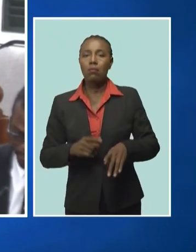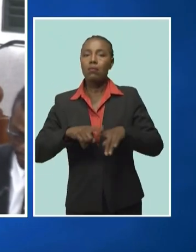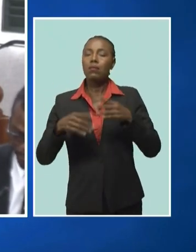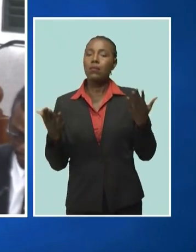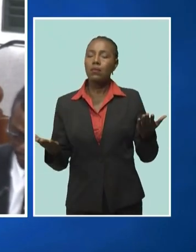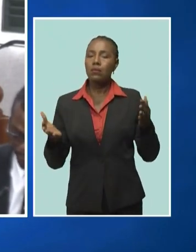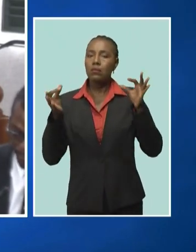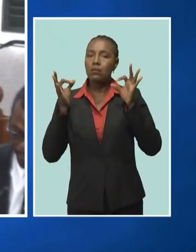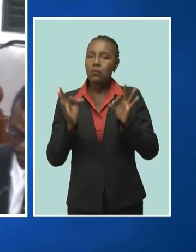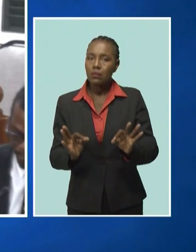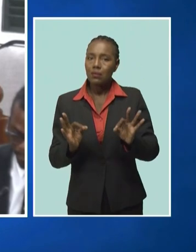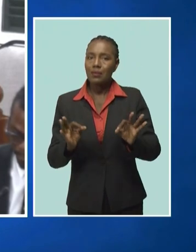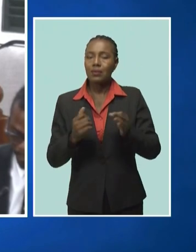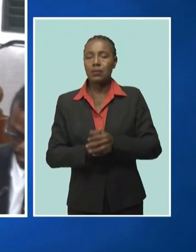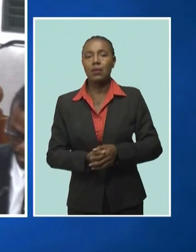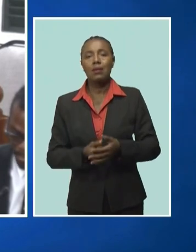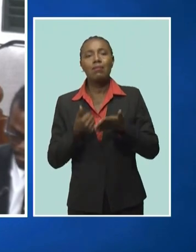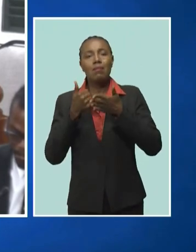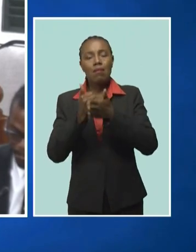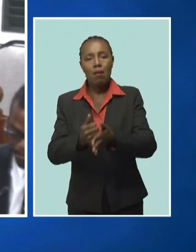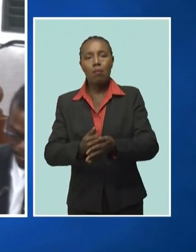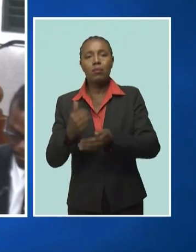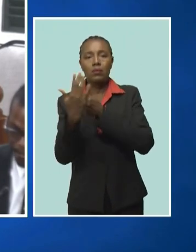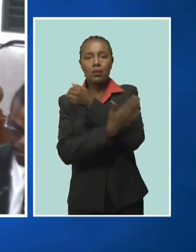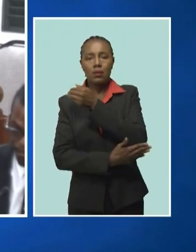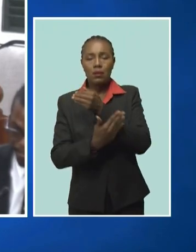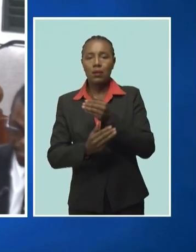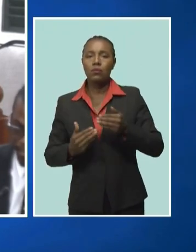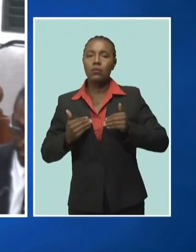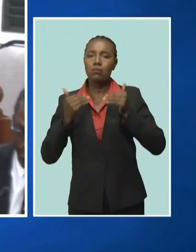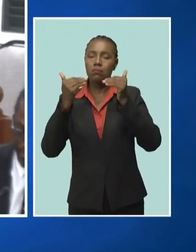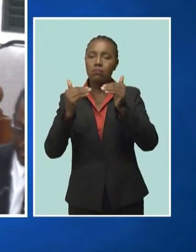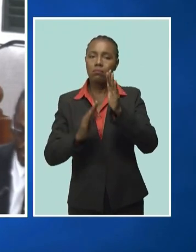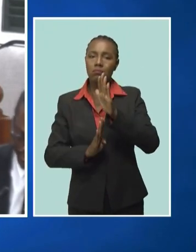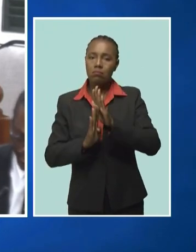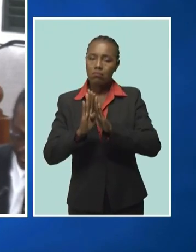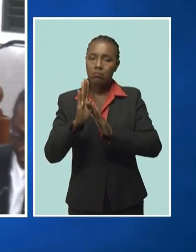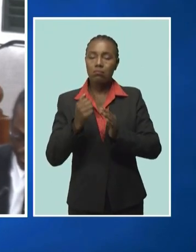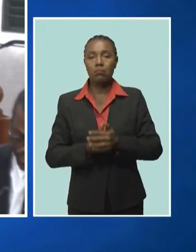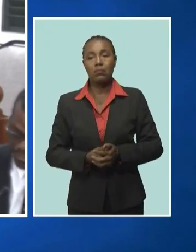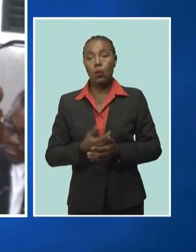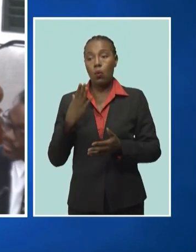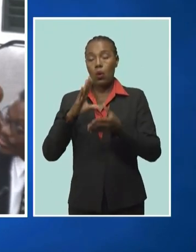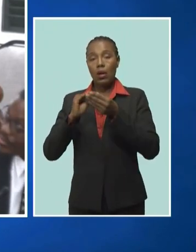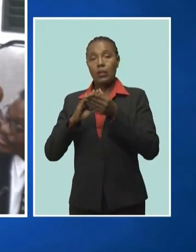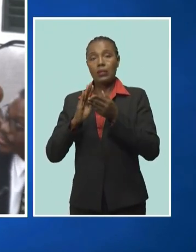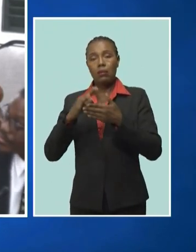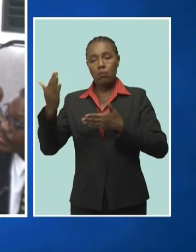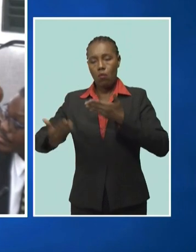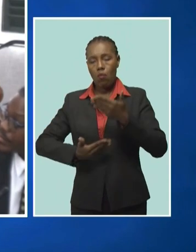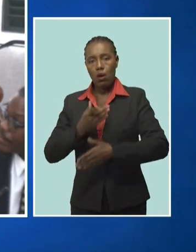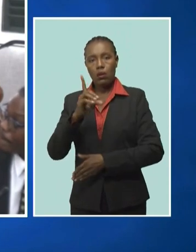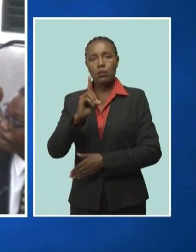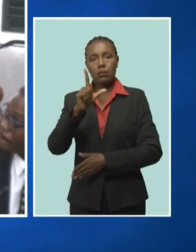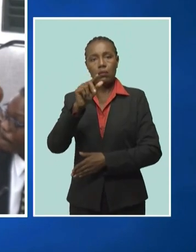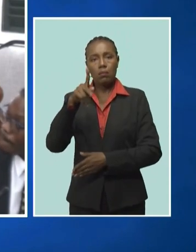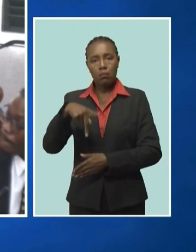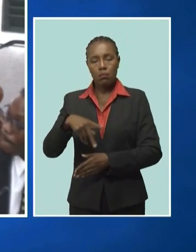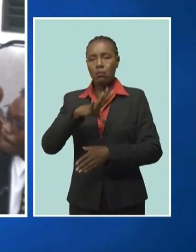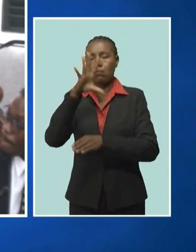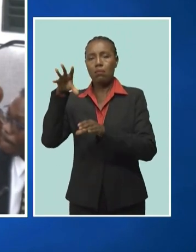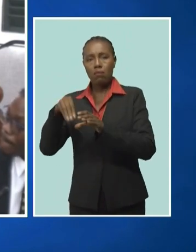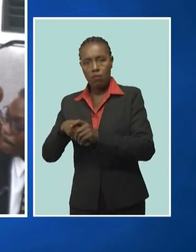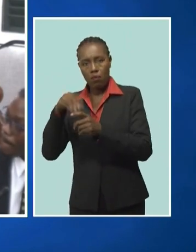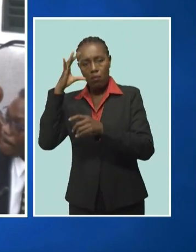consensus about taking the country forward. Because one thing I will say, I welcome the return of the Democratic-Labor Party to the political stage